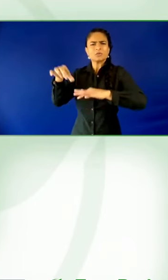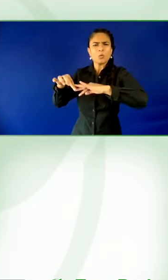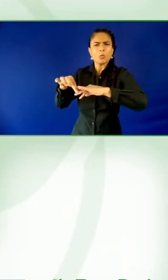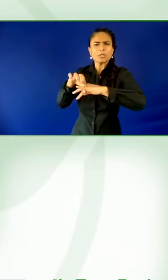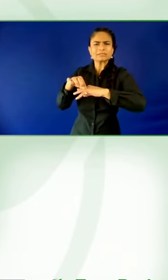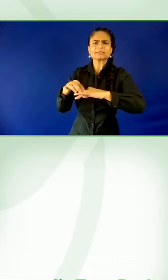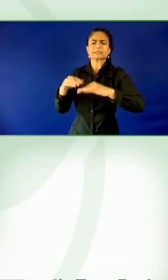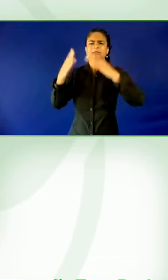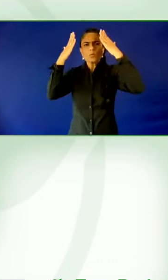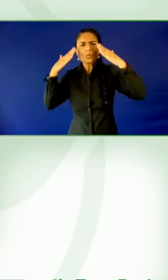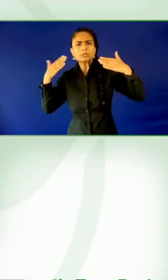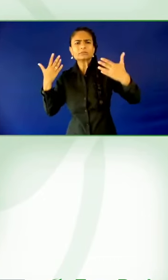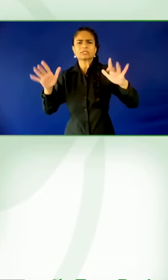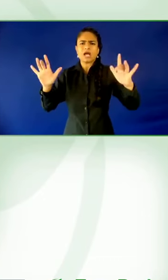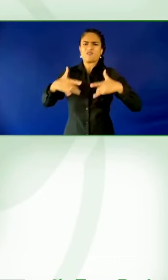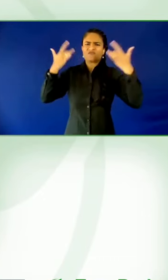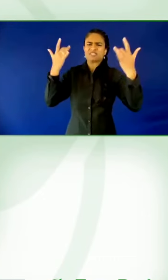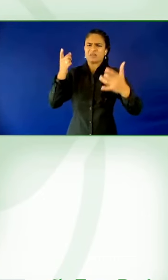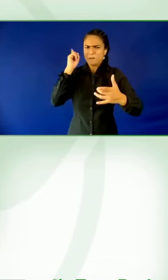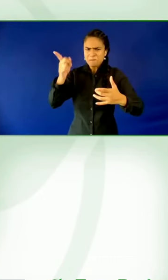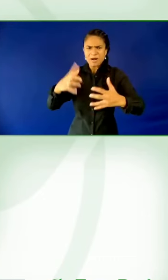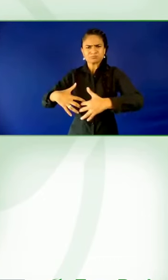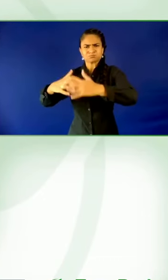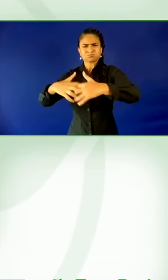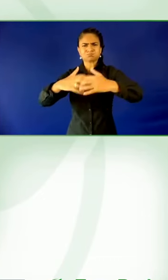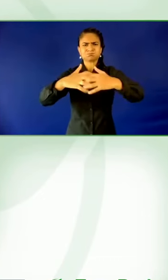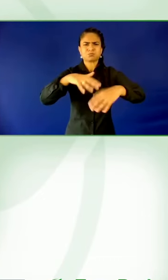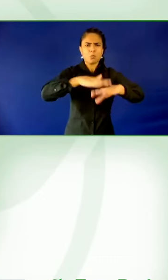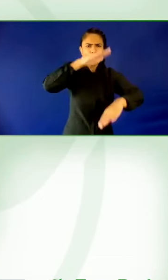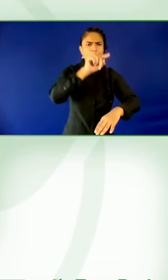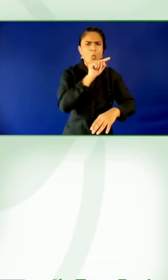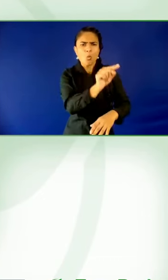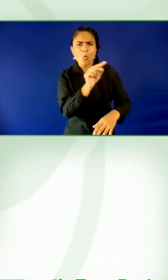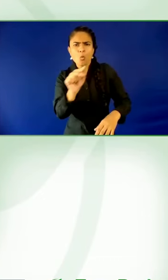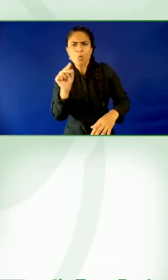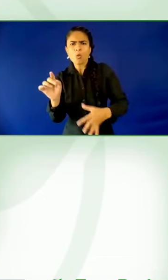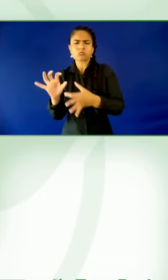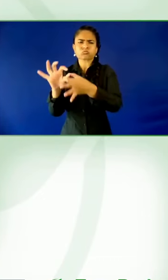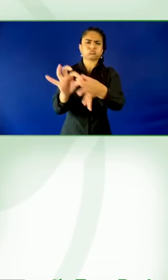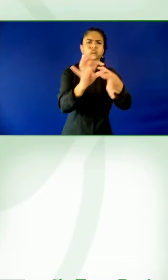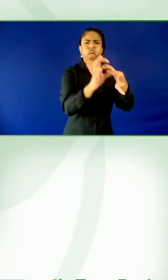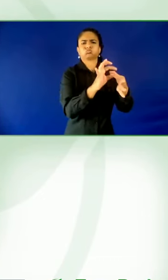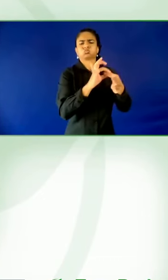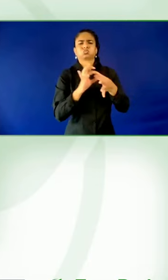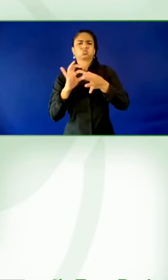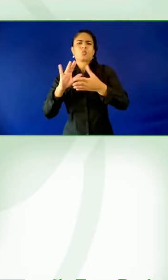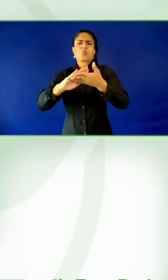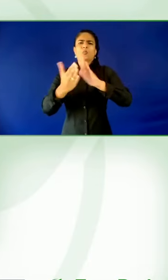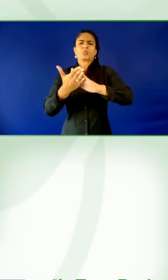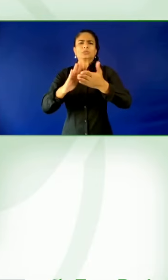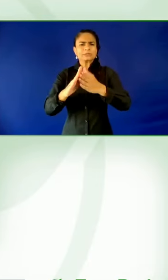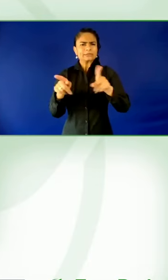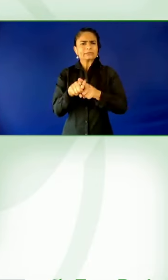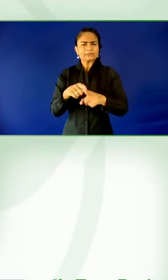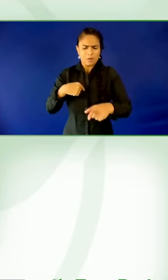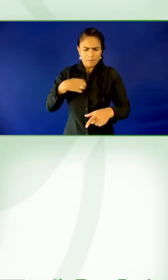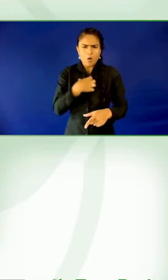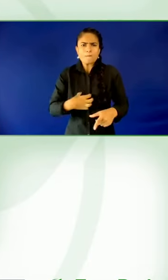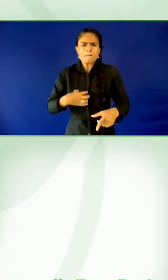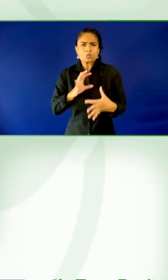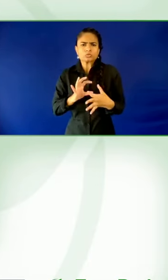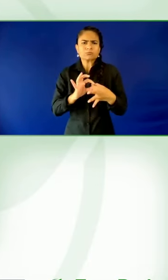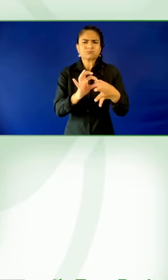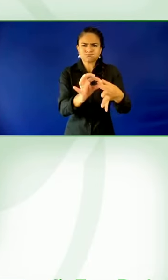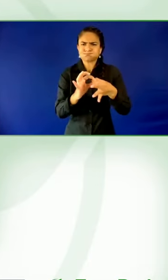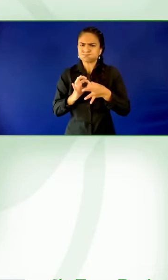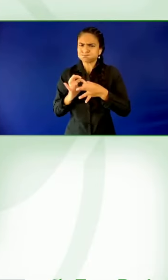wanted to pick up on was around collaboration. And obviously, we've met previously, virtually. And I think even though we